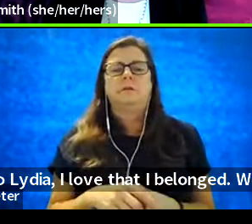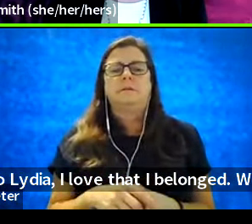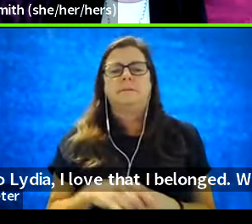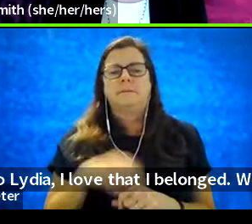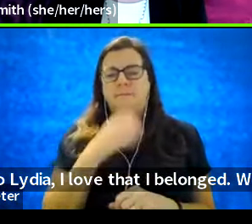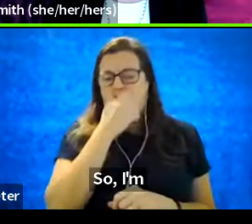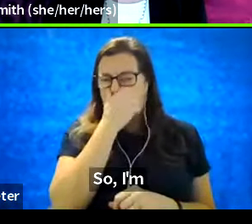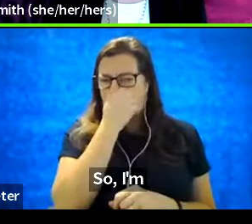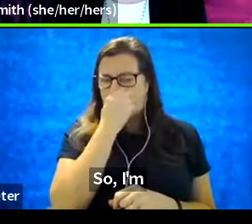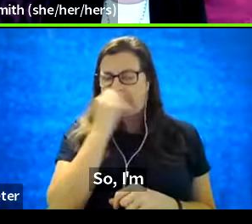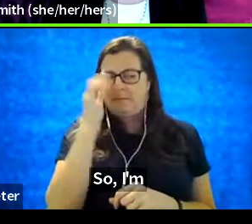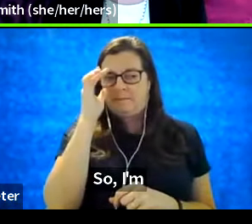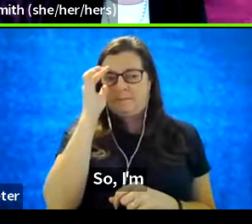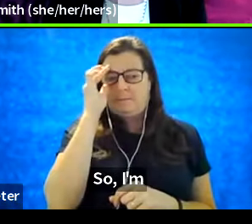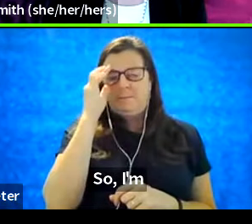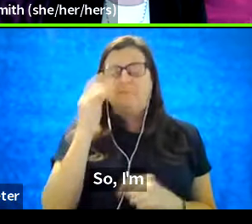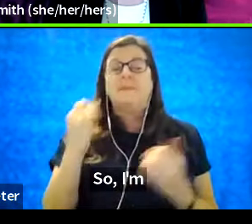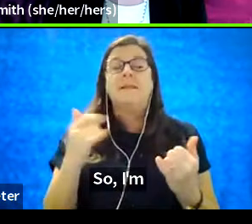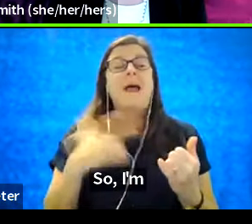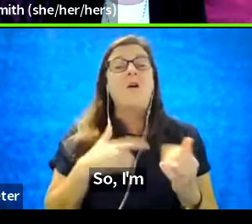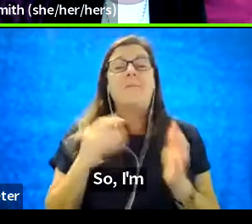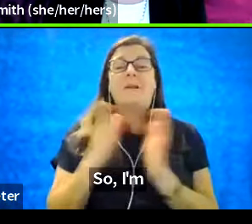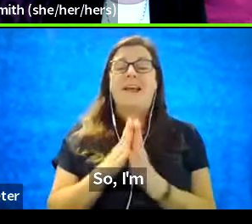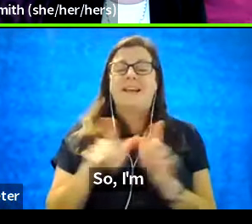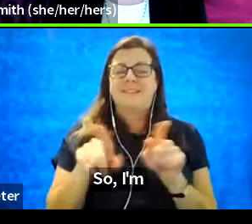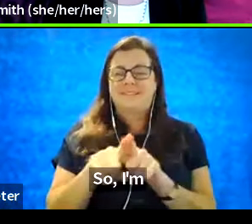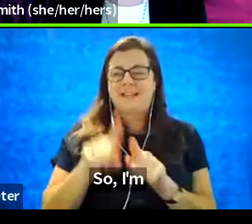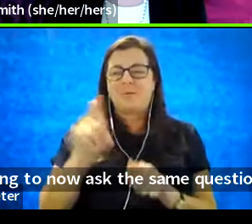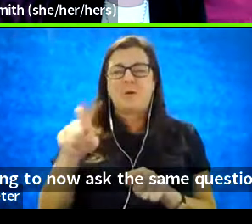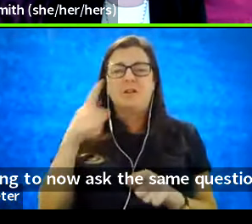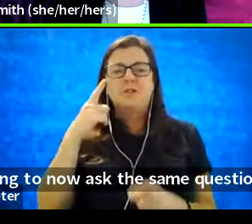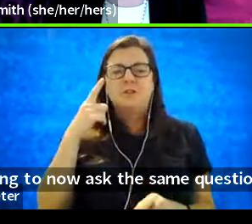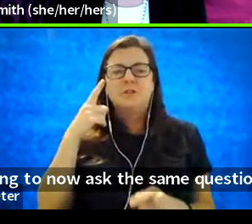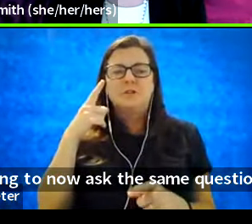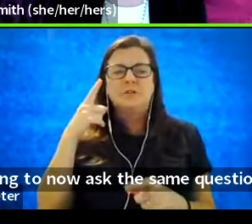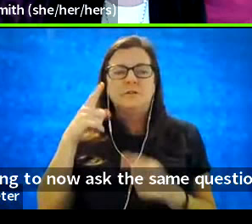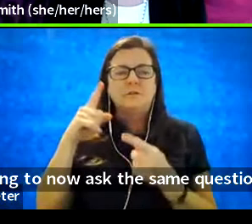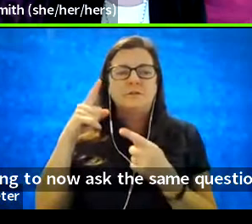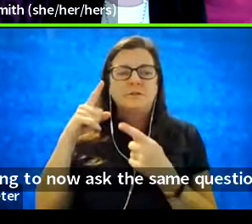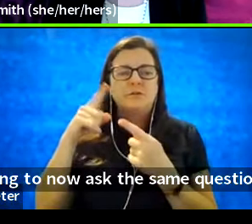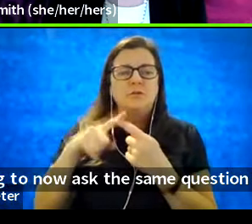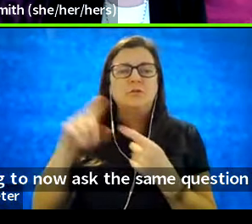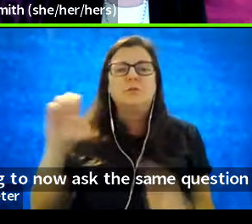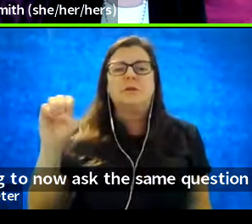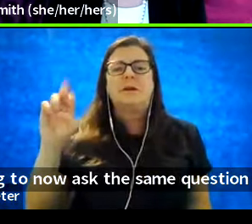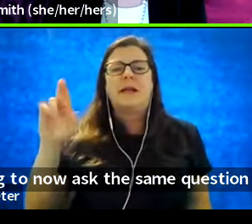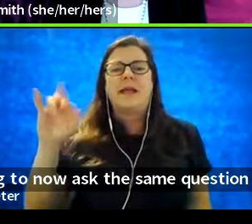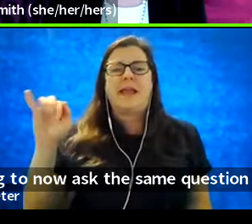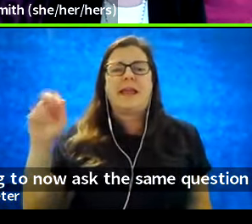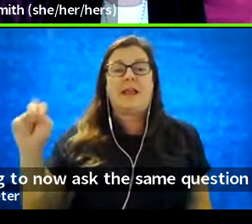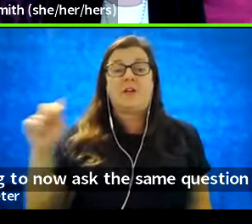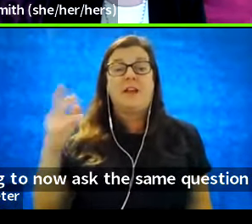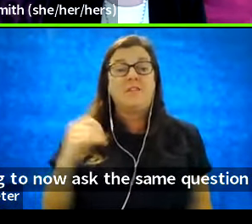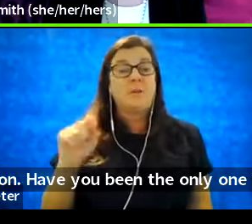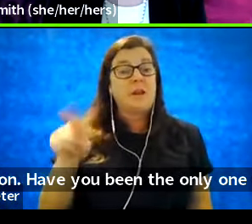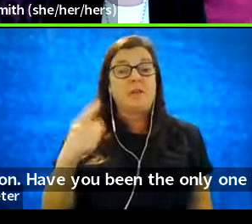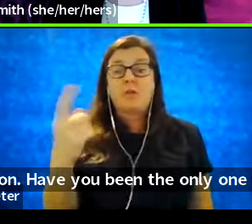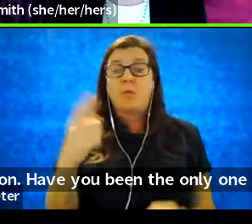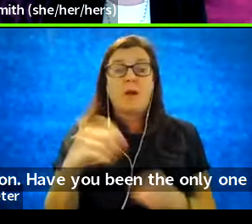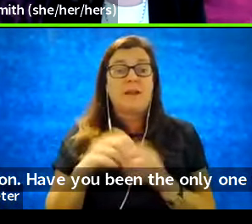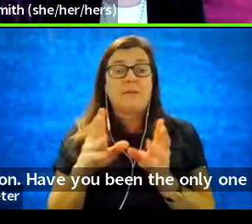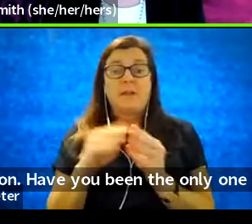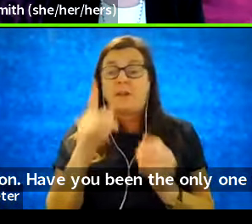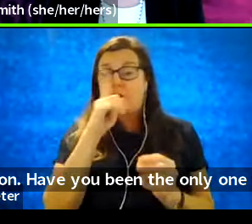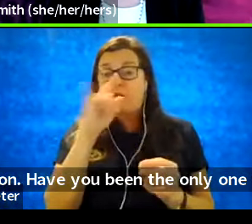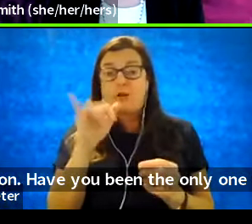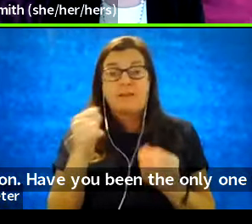So I'm going to now ask the same question to Erin Ballard. Erin, have you been the only one in a meeting that looked like